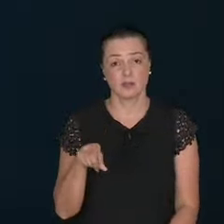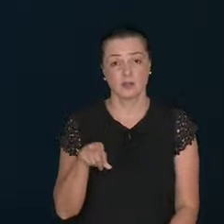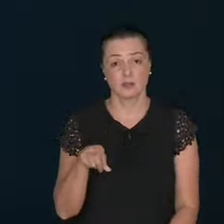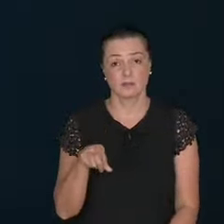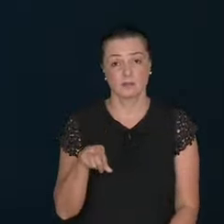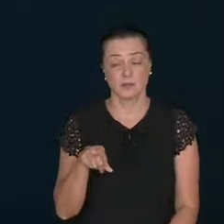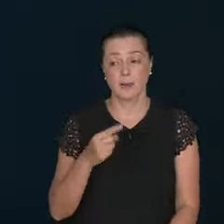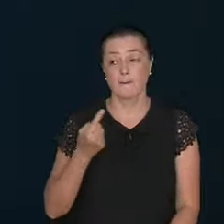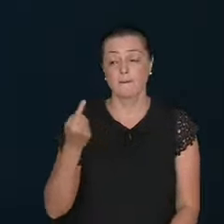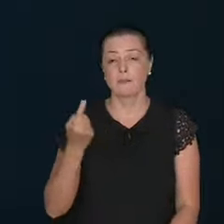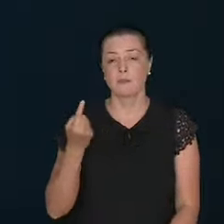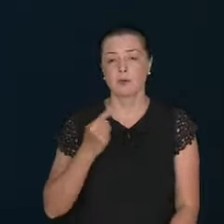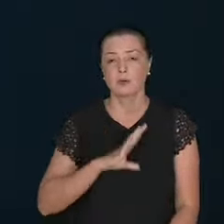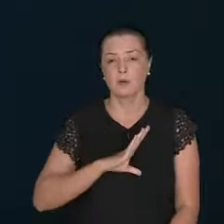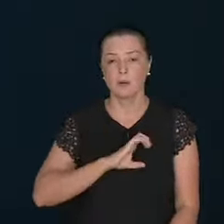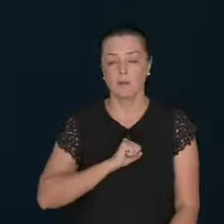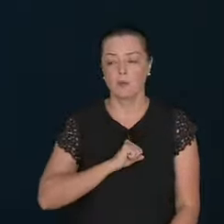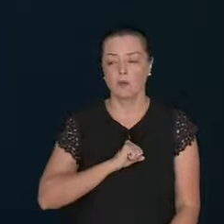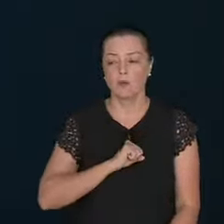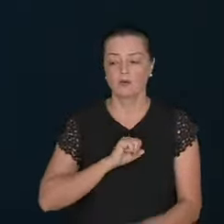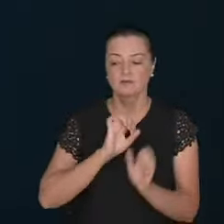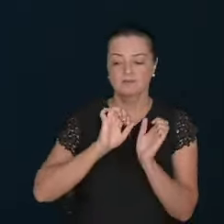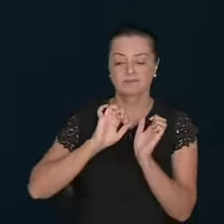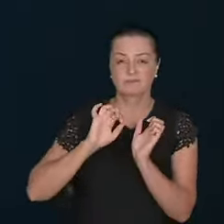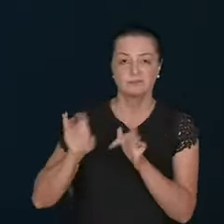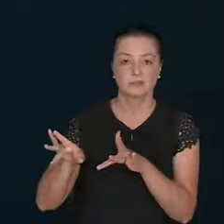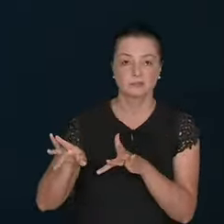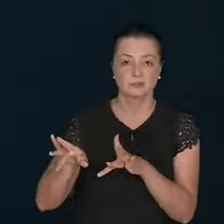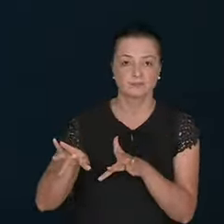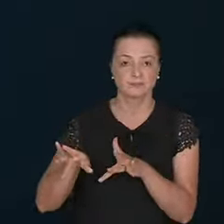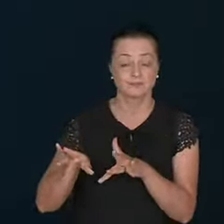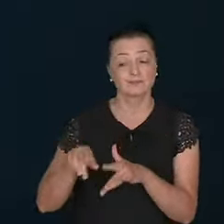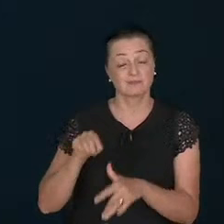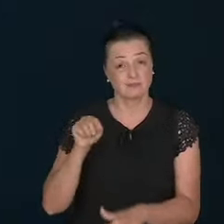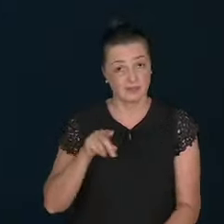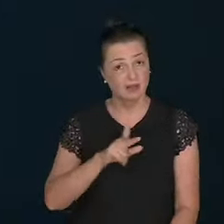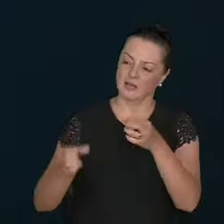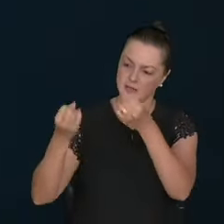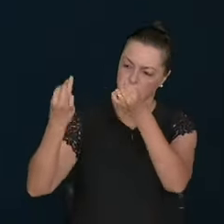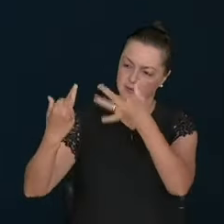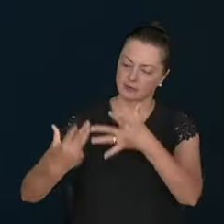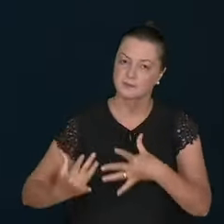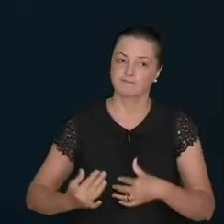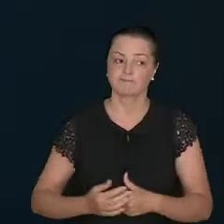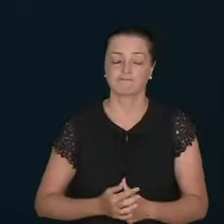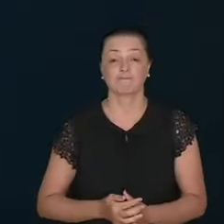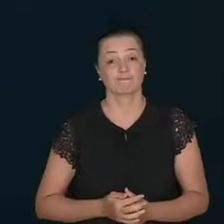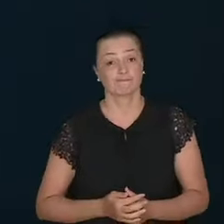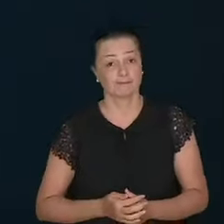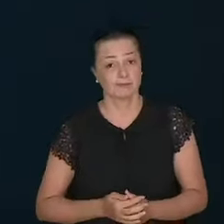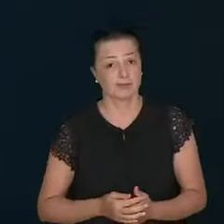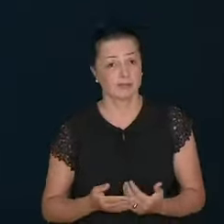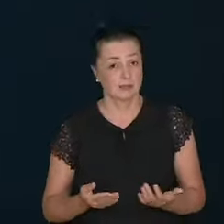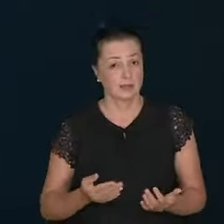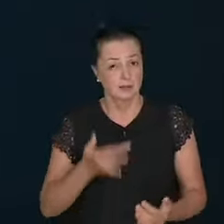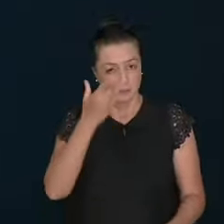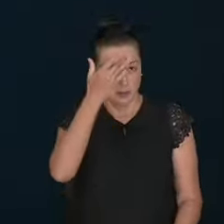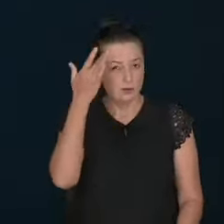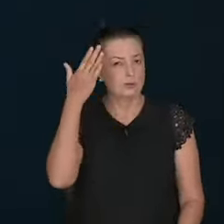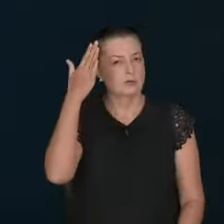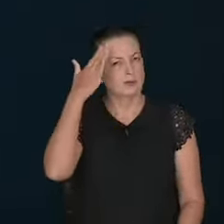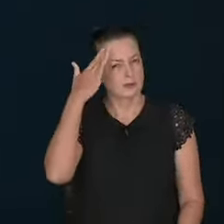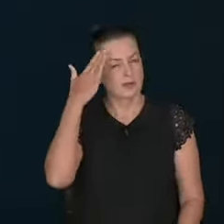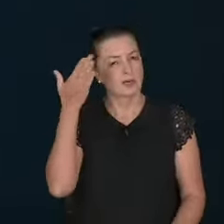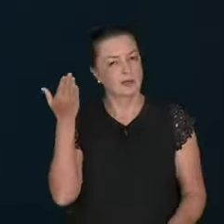You have left the first love. This is very strong. Michel Renato. Everybody